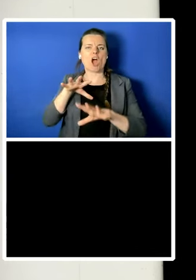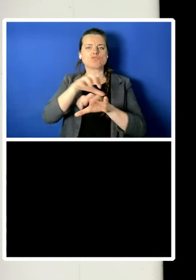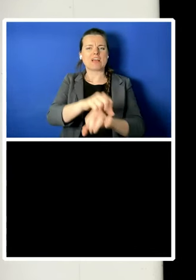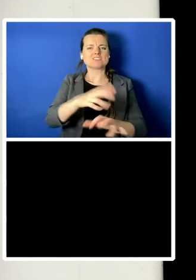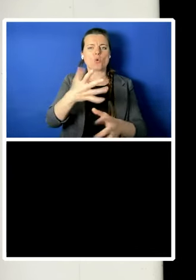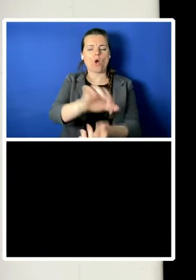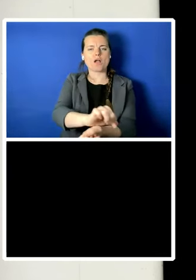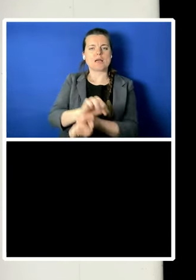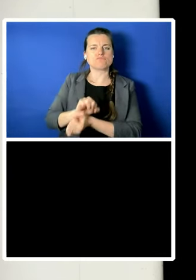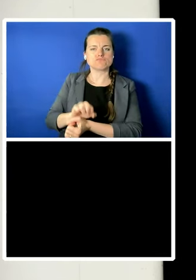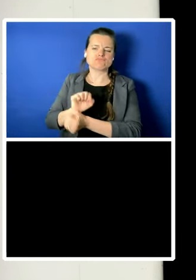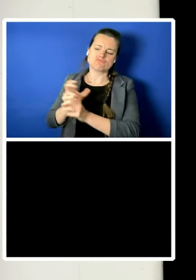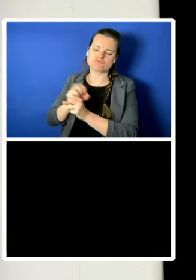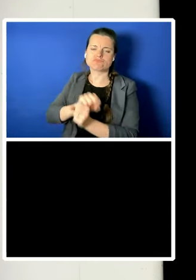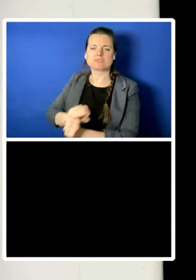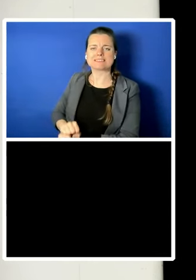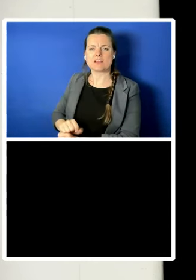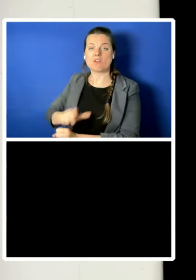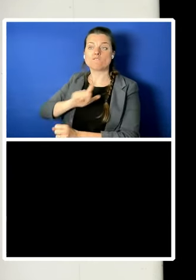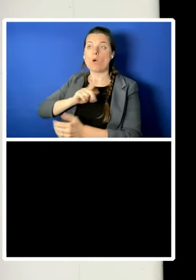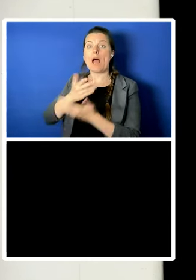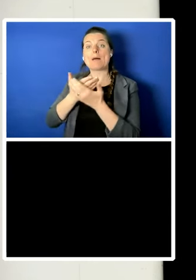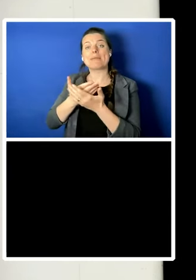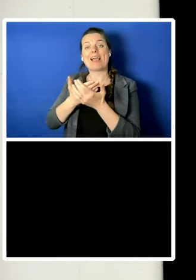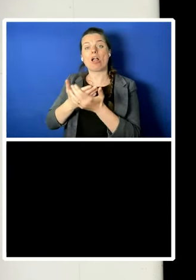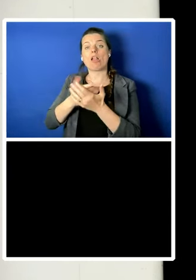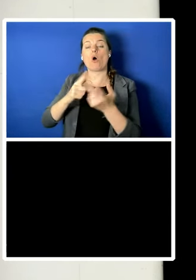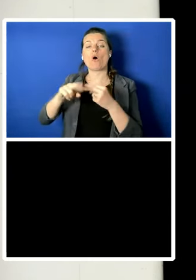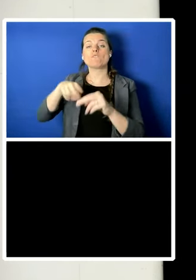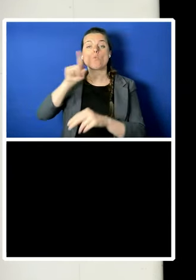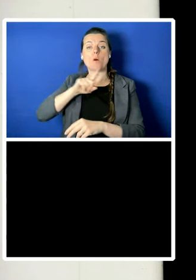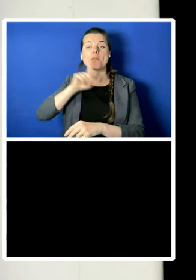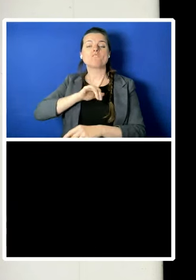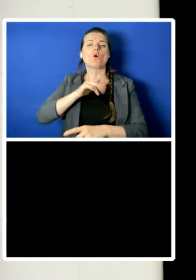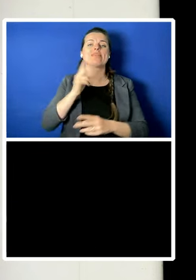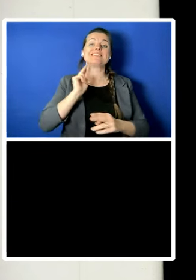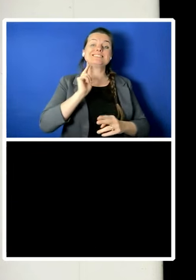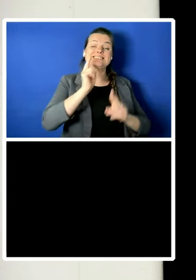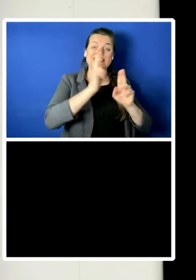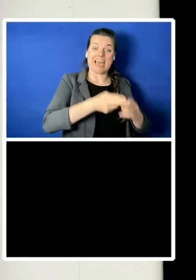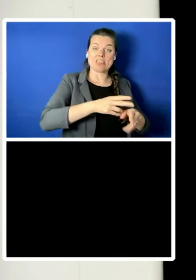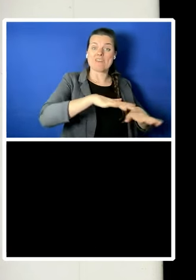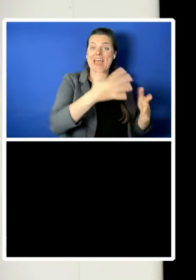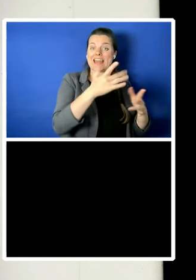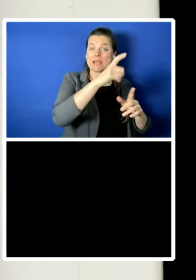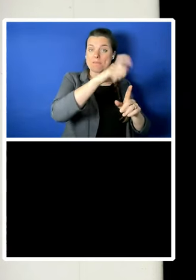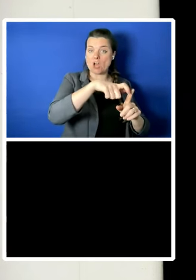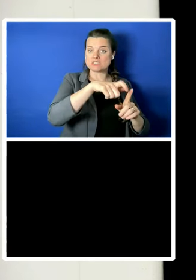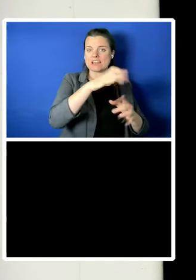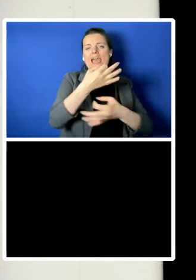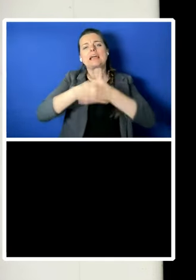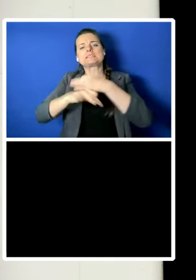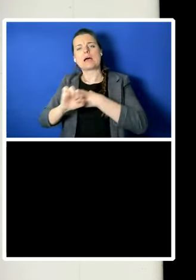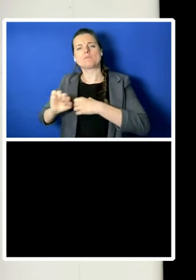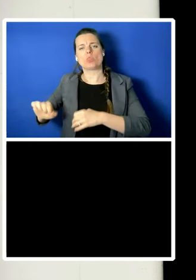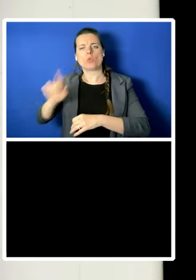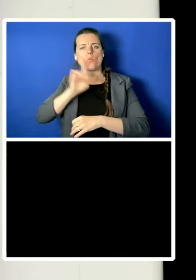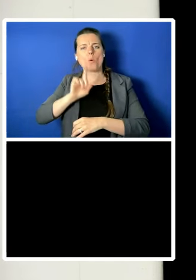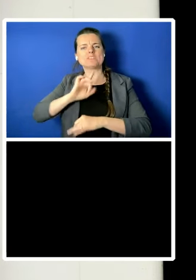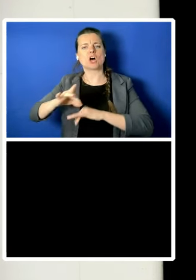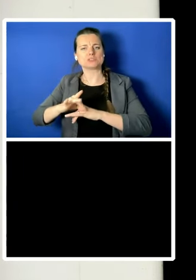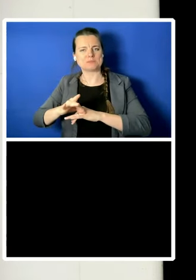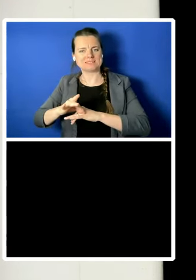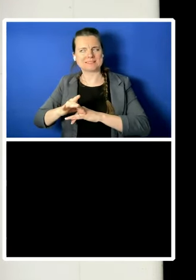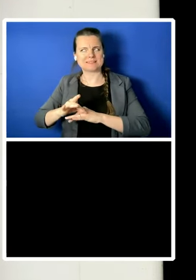a woman for the death of any person except her husband, thereby allowing her